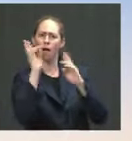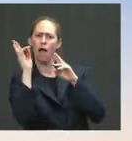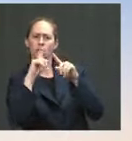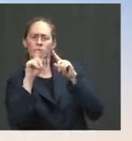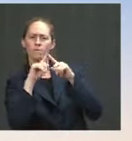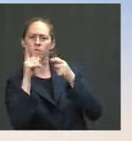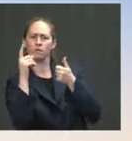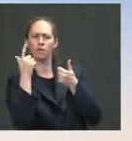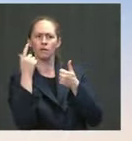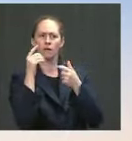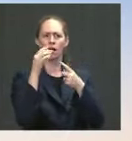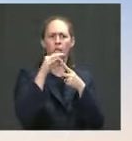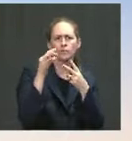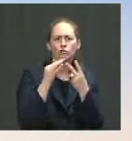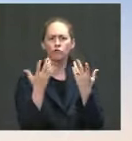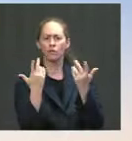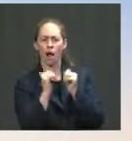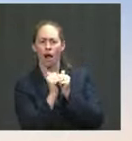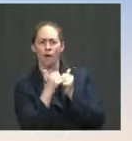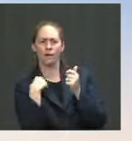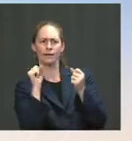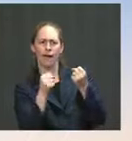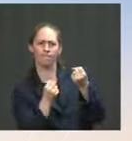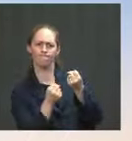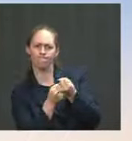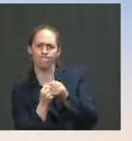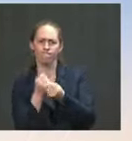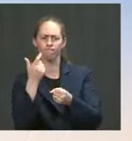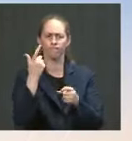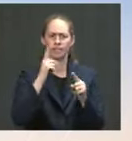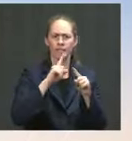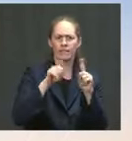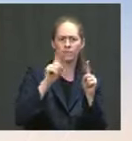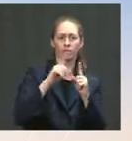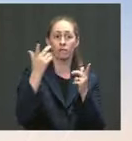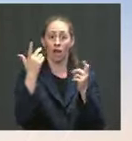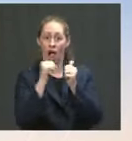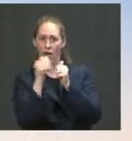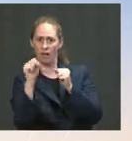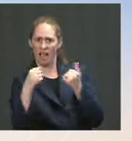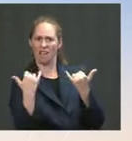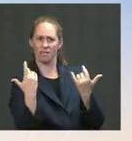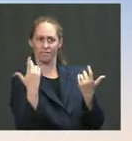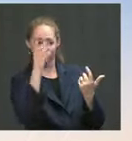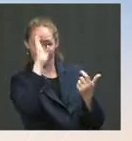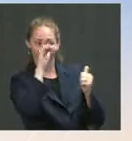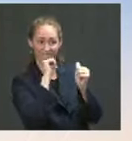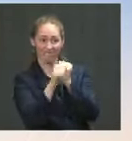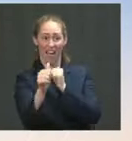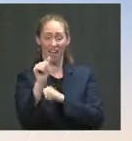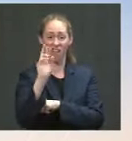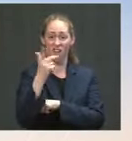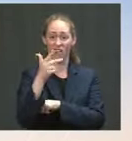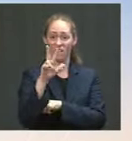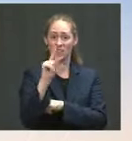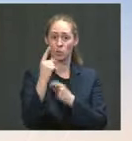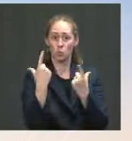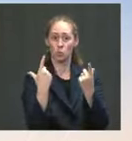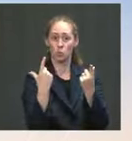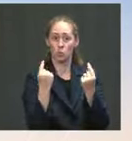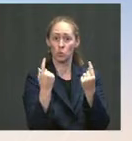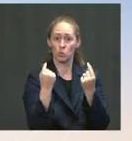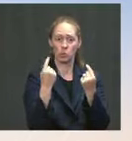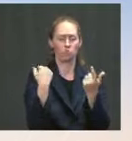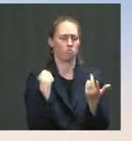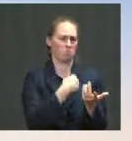provide consular support, facilitate departures for those who wish to leave after August 31st. And our expectation and the expectation